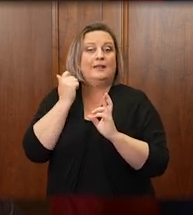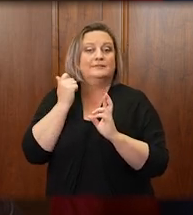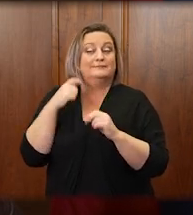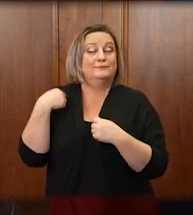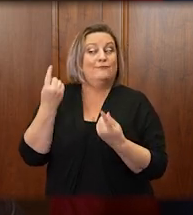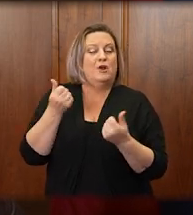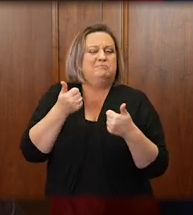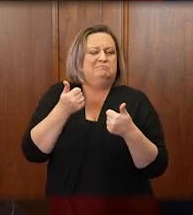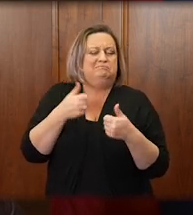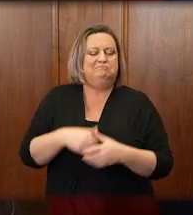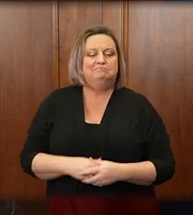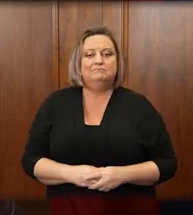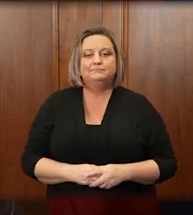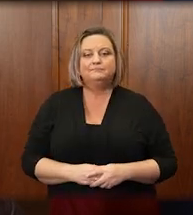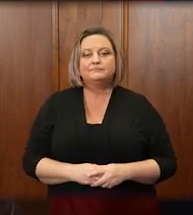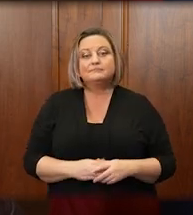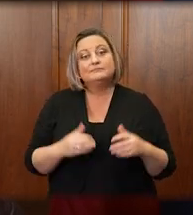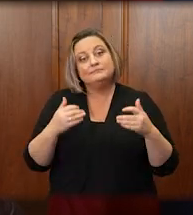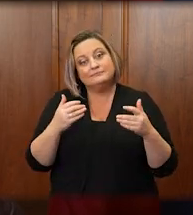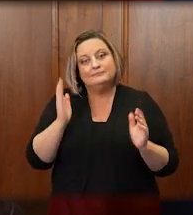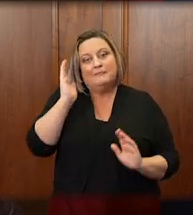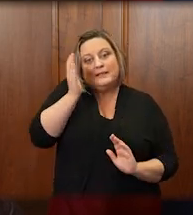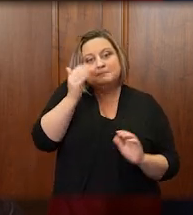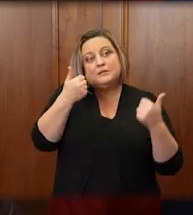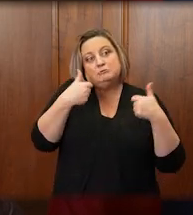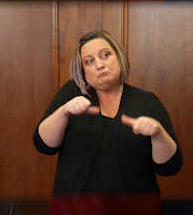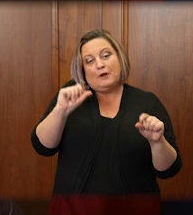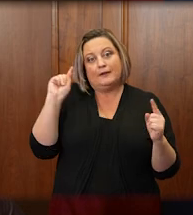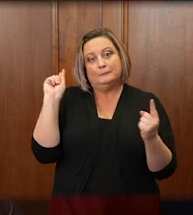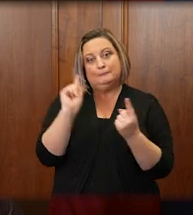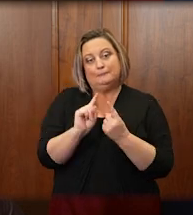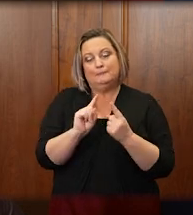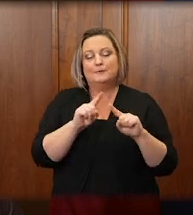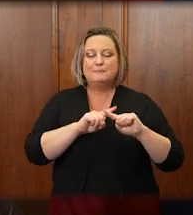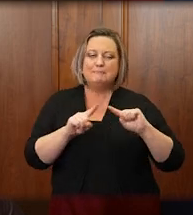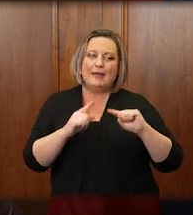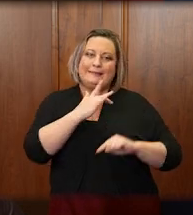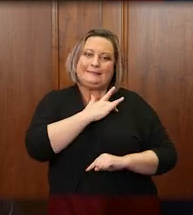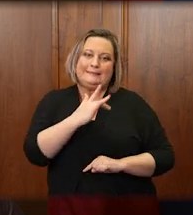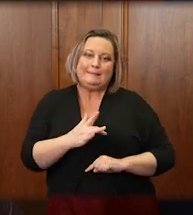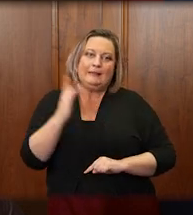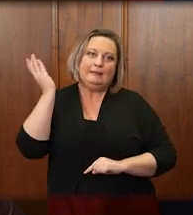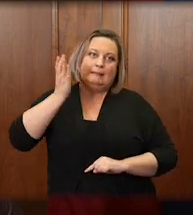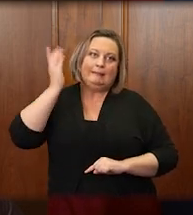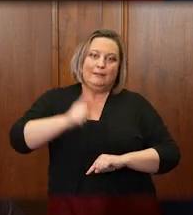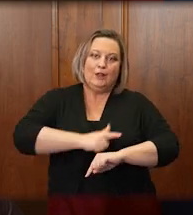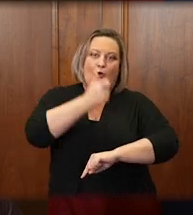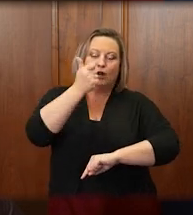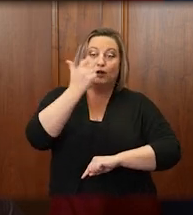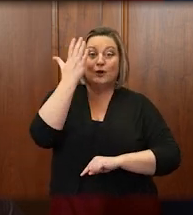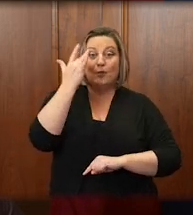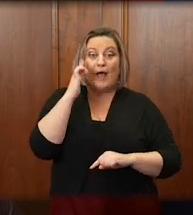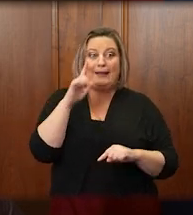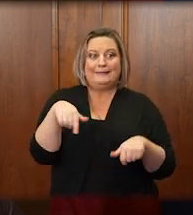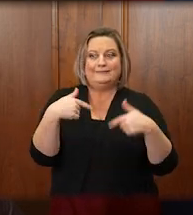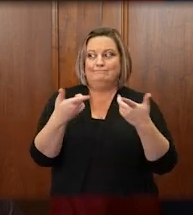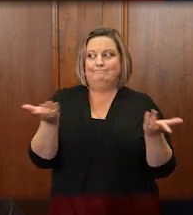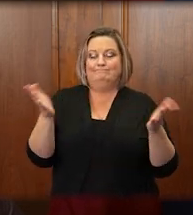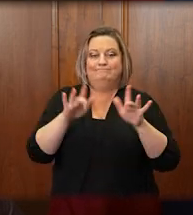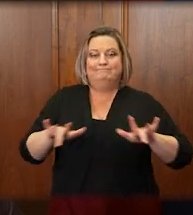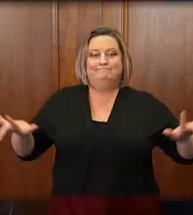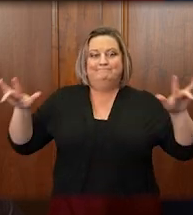I want to keep this speech as short as I can, although it is longer than I usually like to speak because of the environment I'm giving it in.